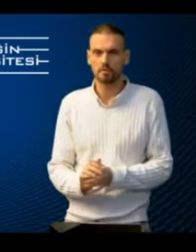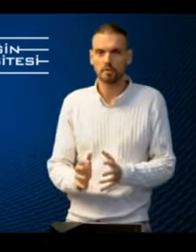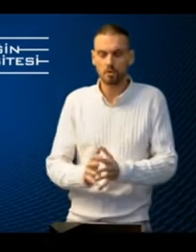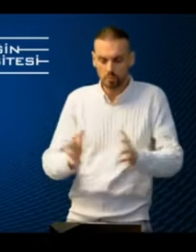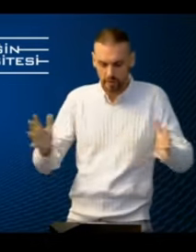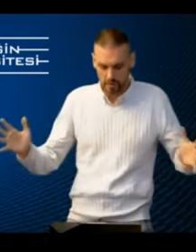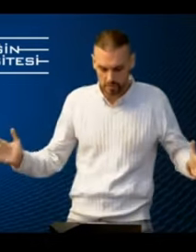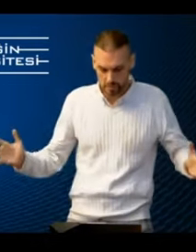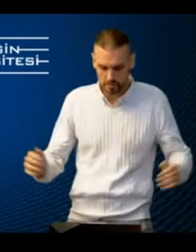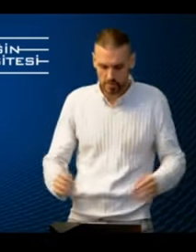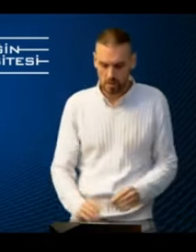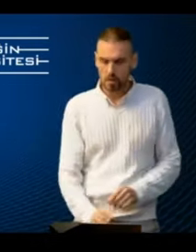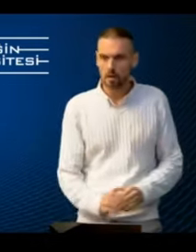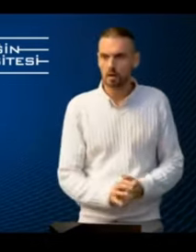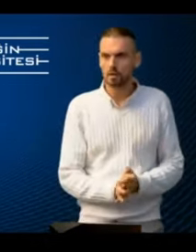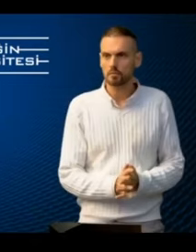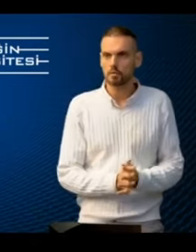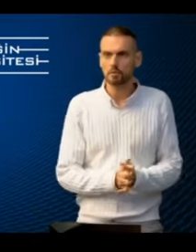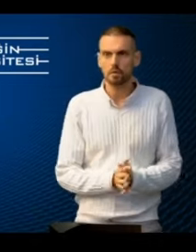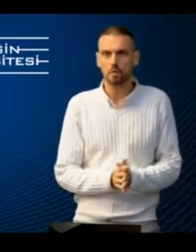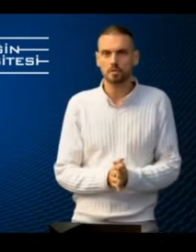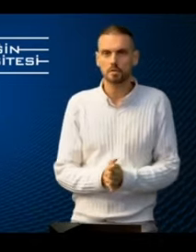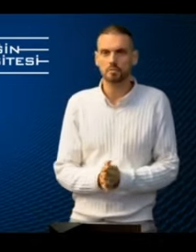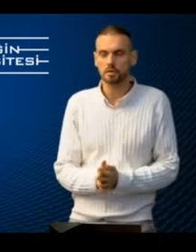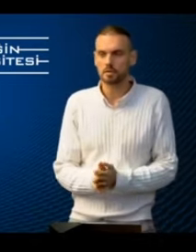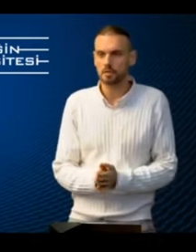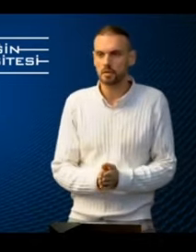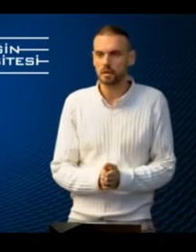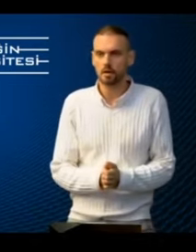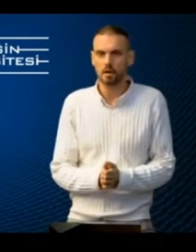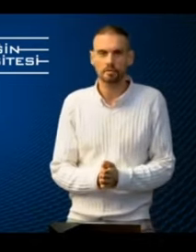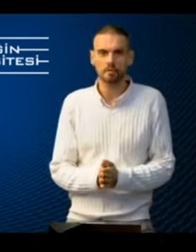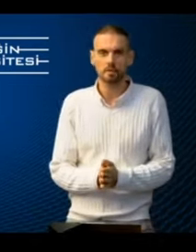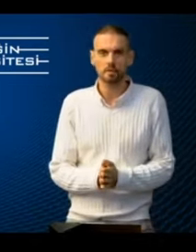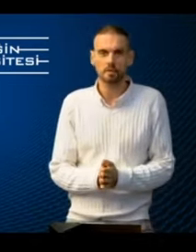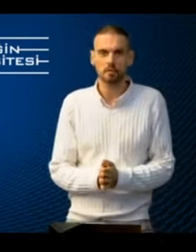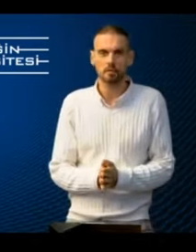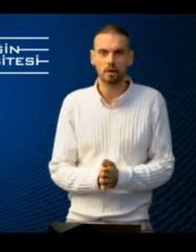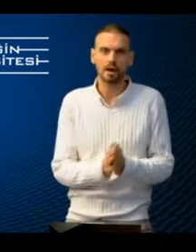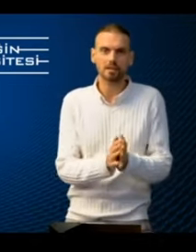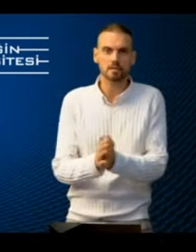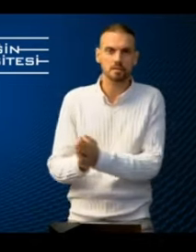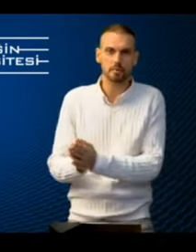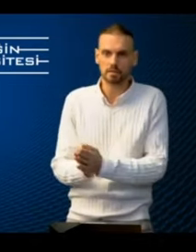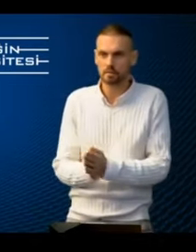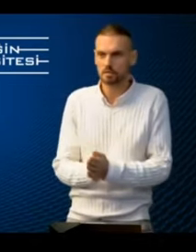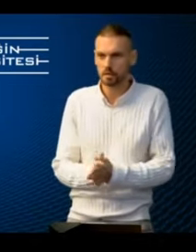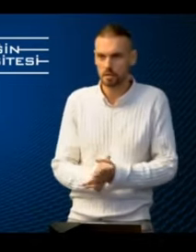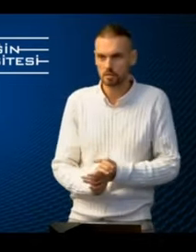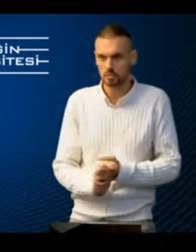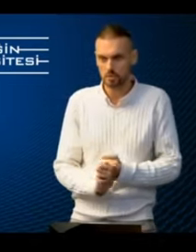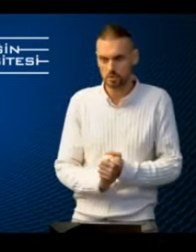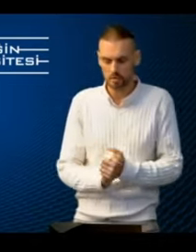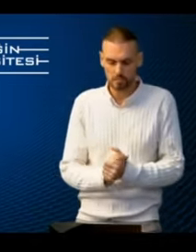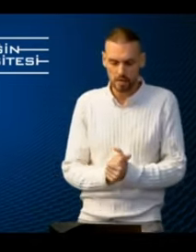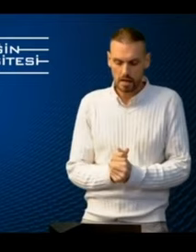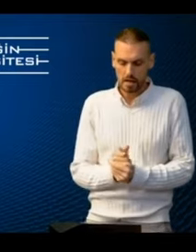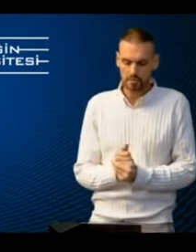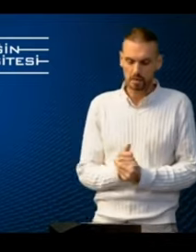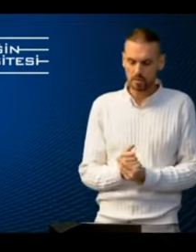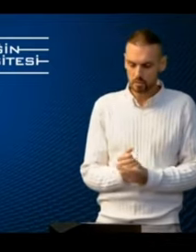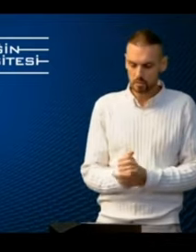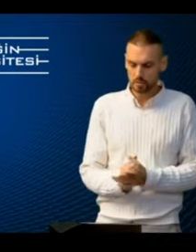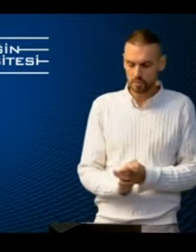on a very comprehensive view of disability and a very highly segmented customer journey.